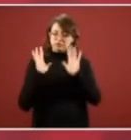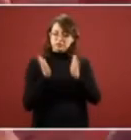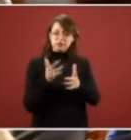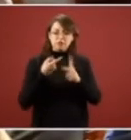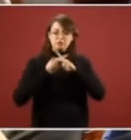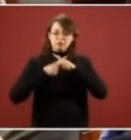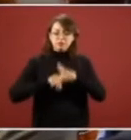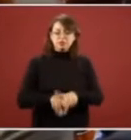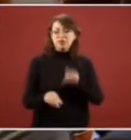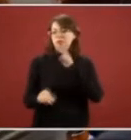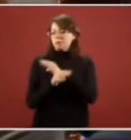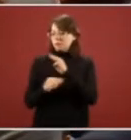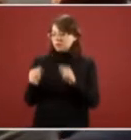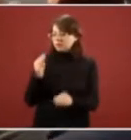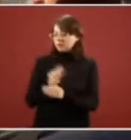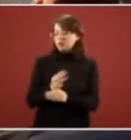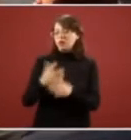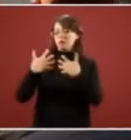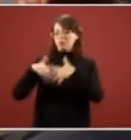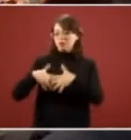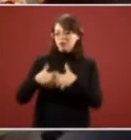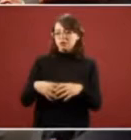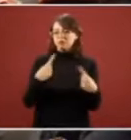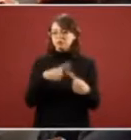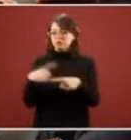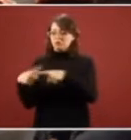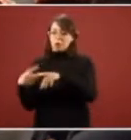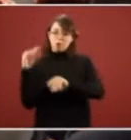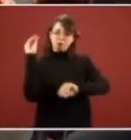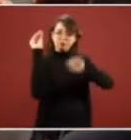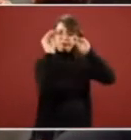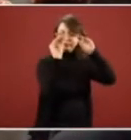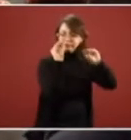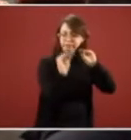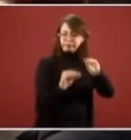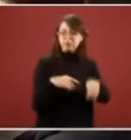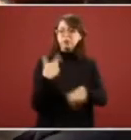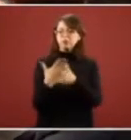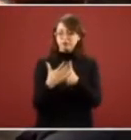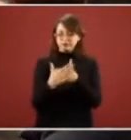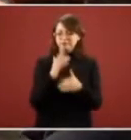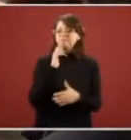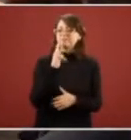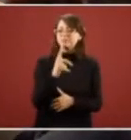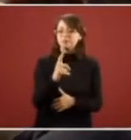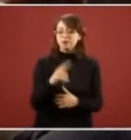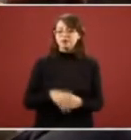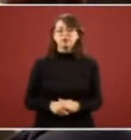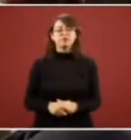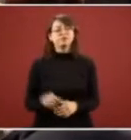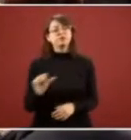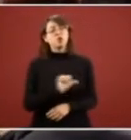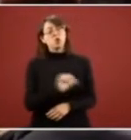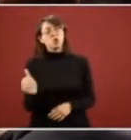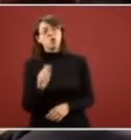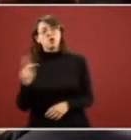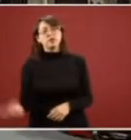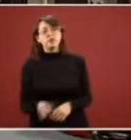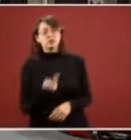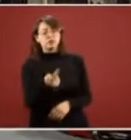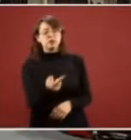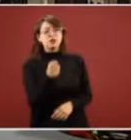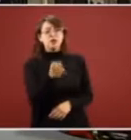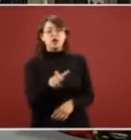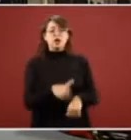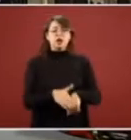este mejor better presidente con este ajuste al IEPS a la gasolina se